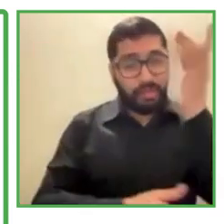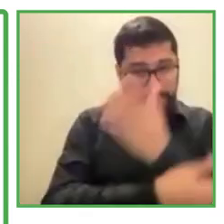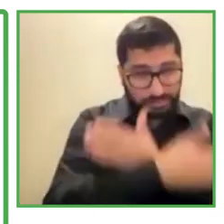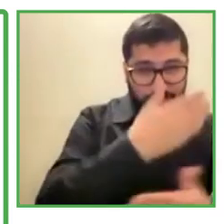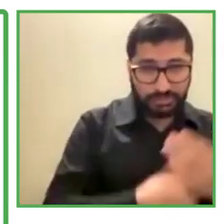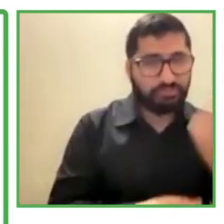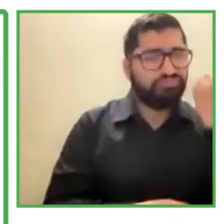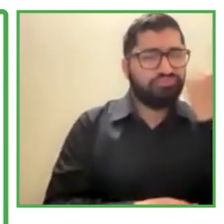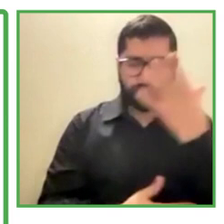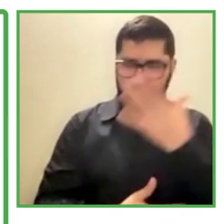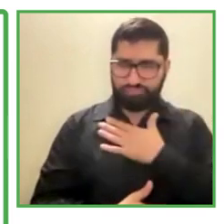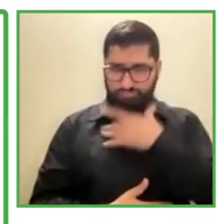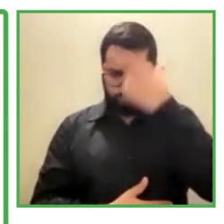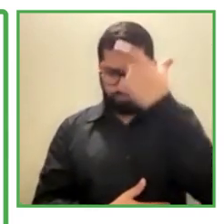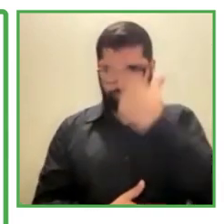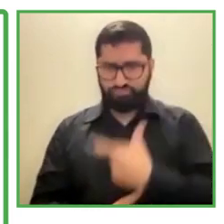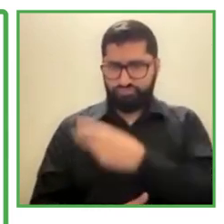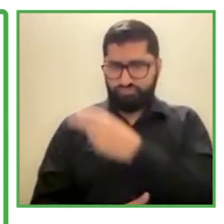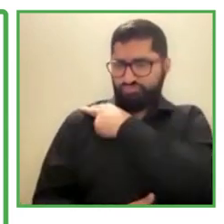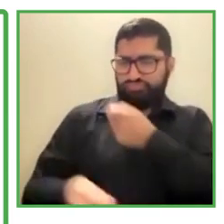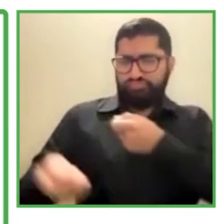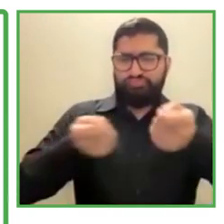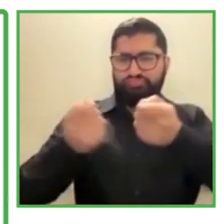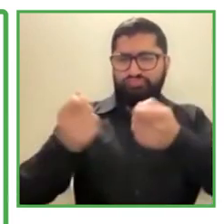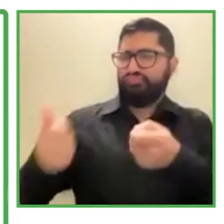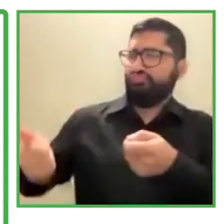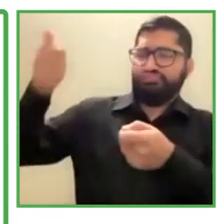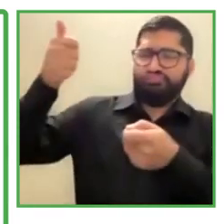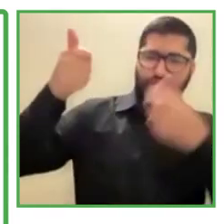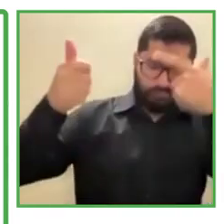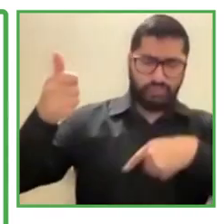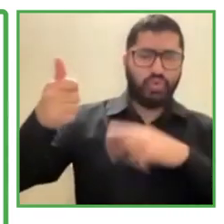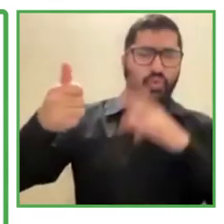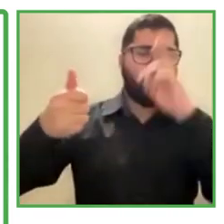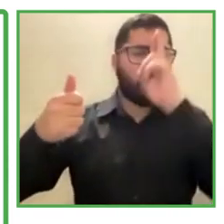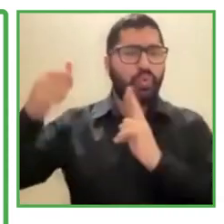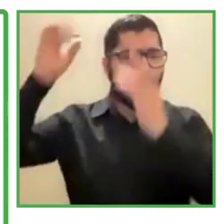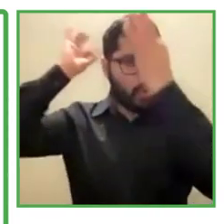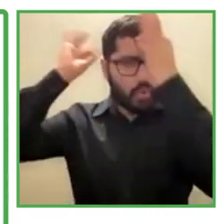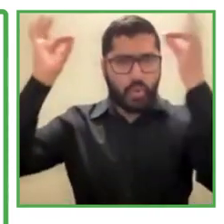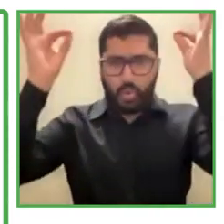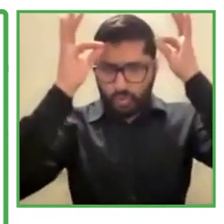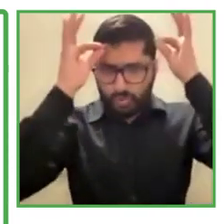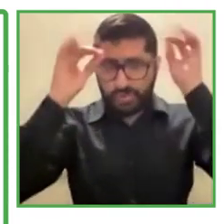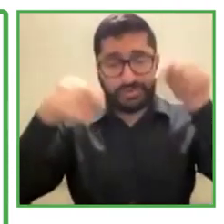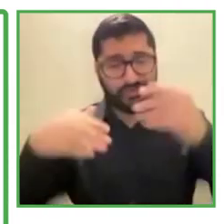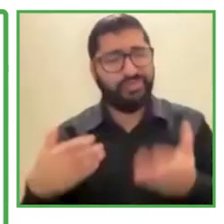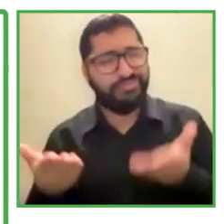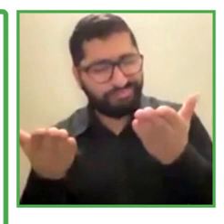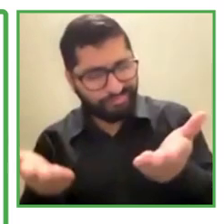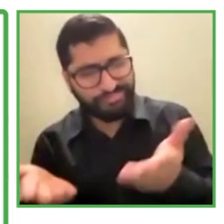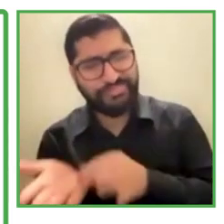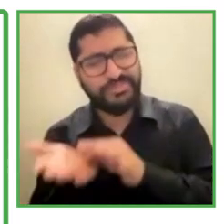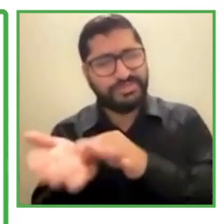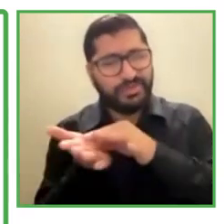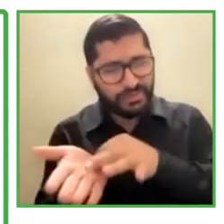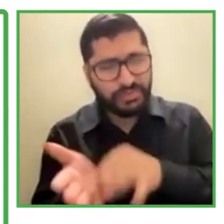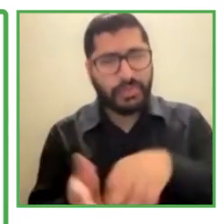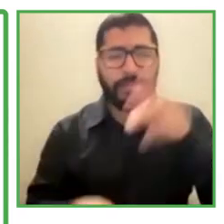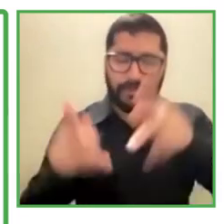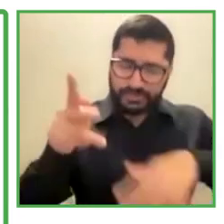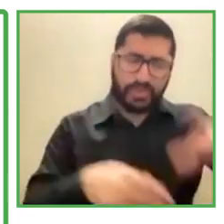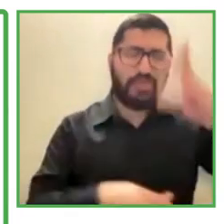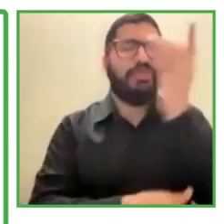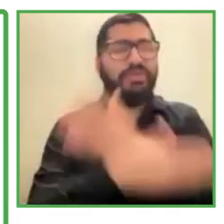basically what we do is once we do an analysis, we do an achievable barrier removal process for physical